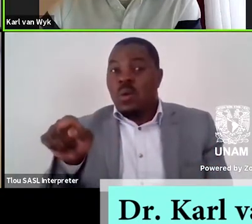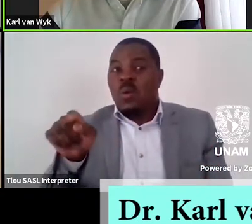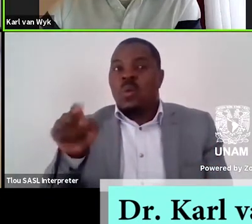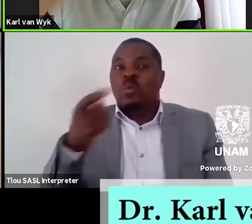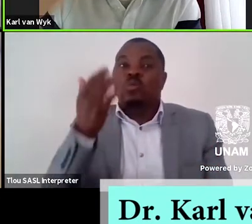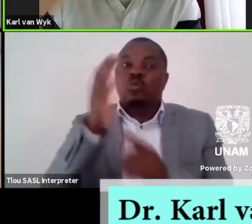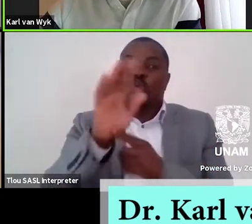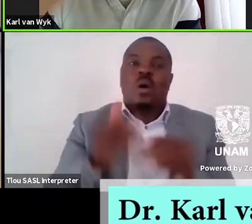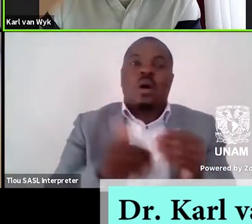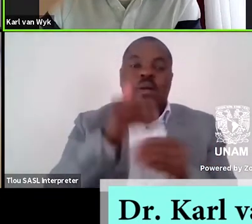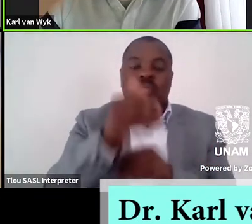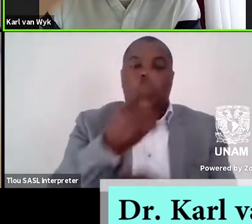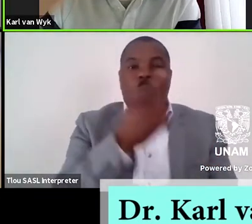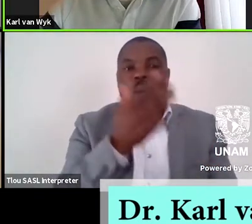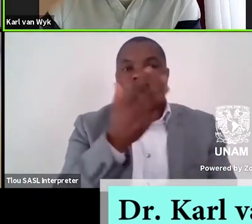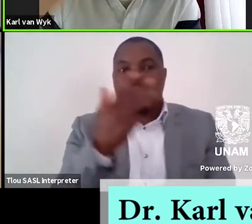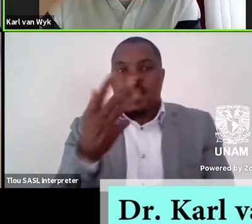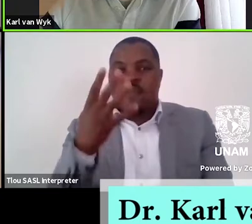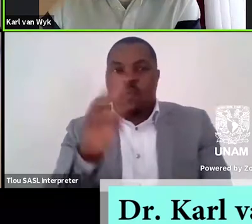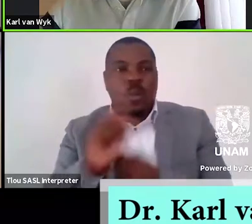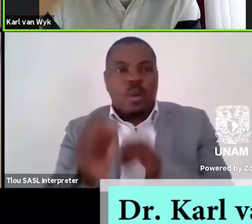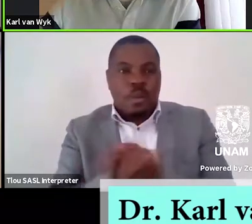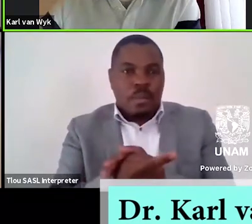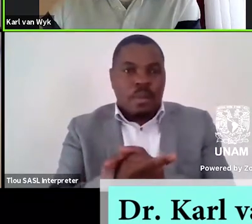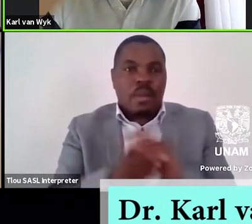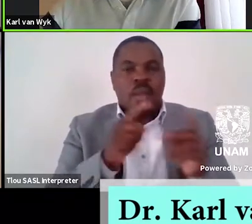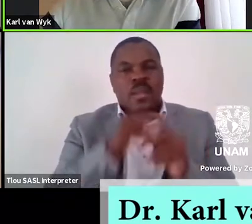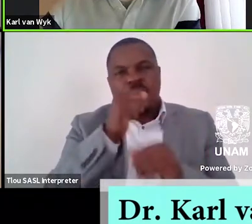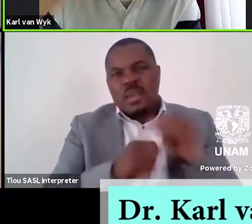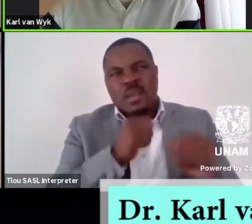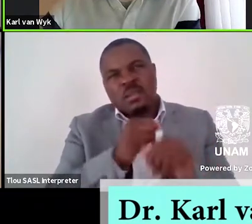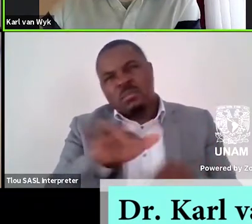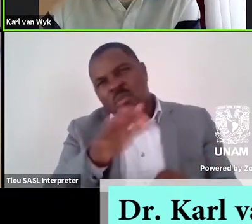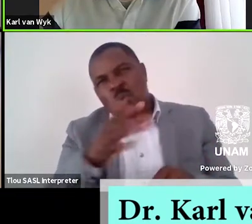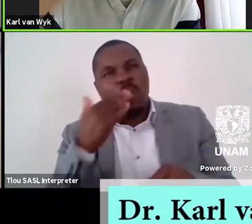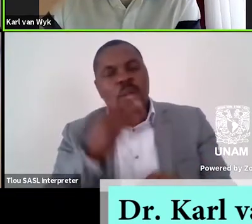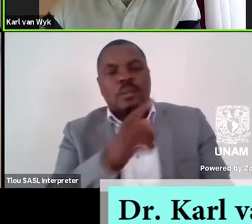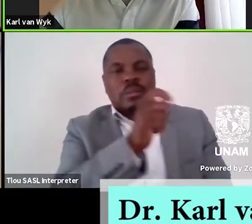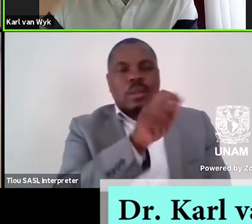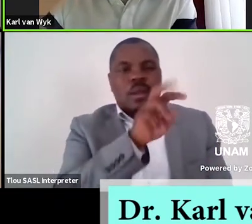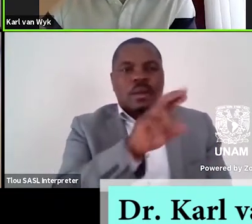after 1994, particularly of the years in and around the Truth and Reconciliation Commission.